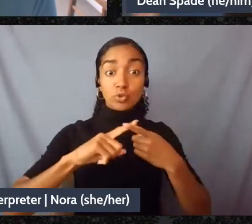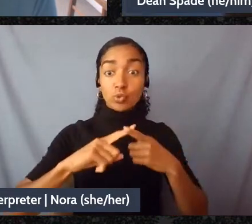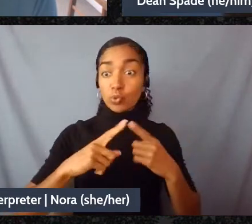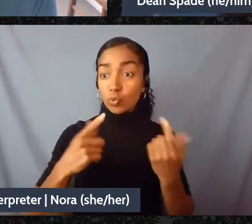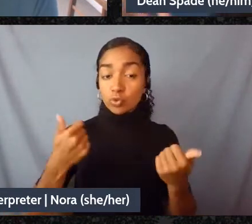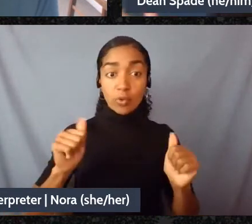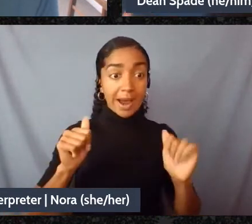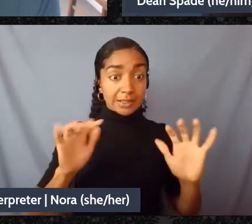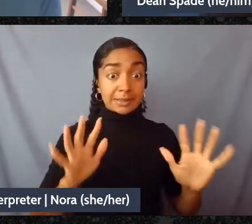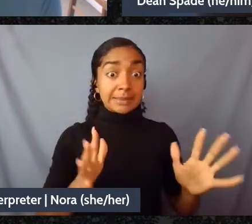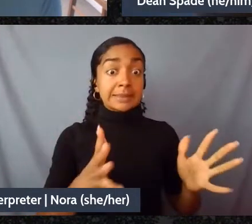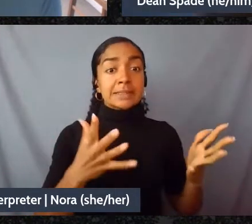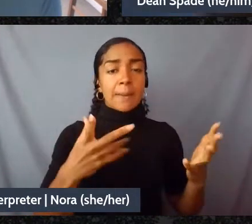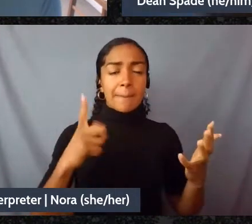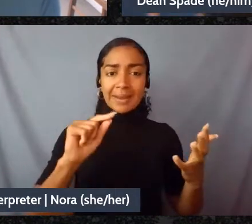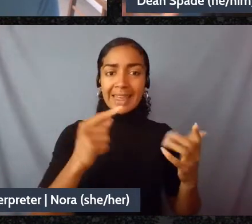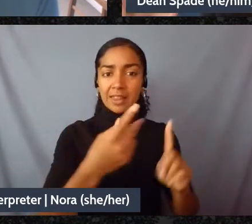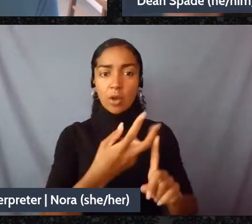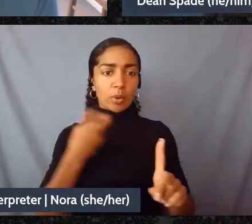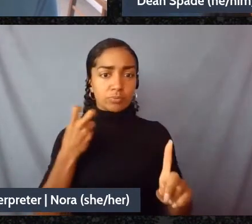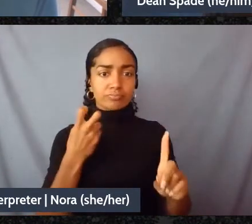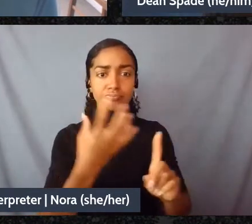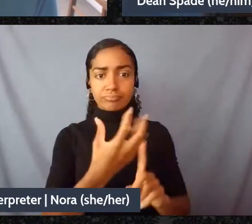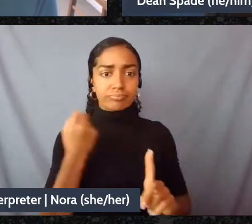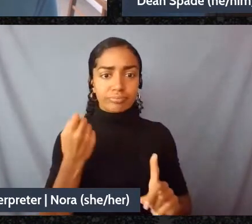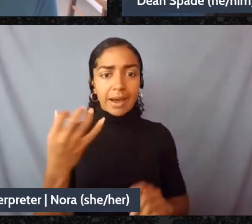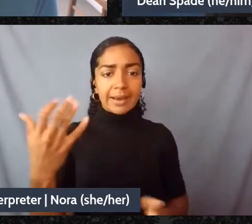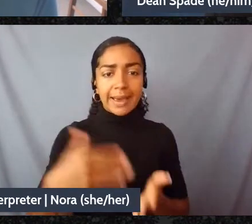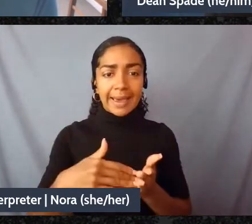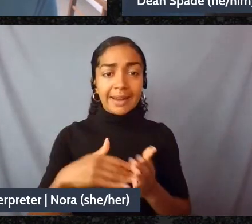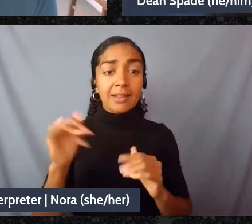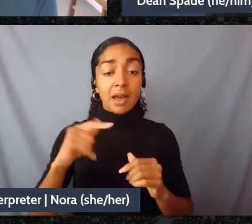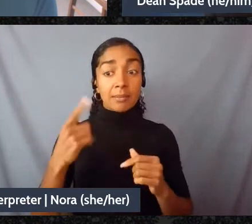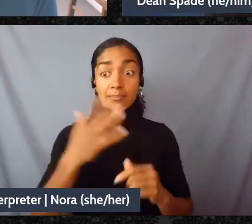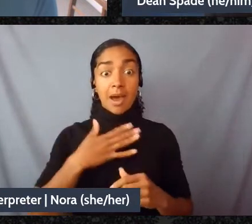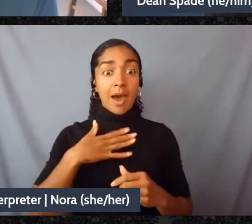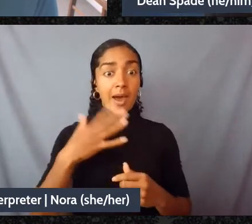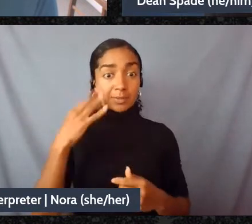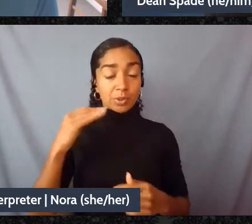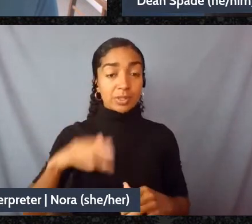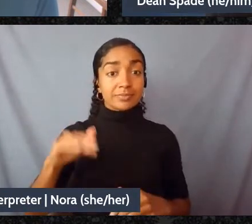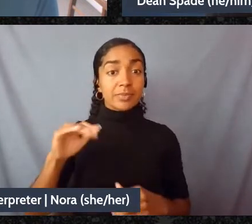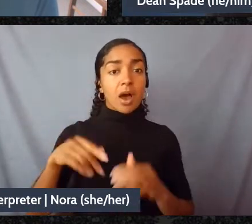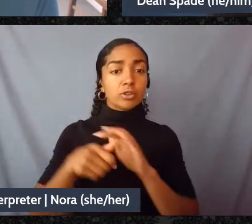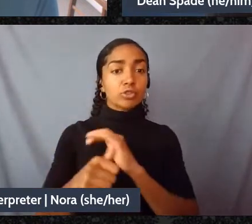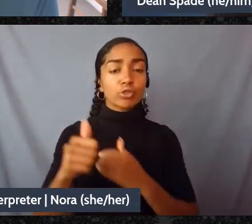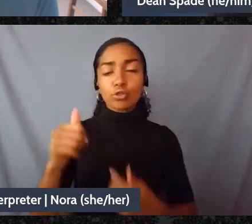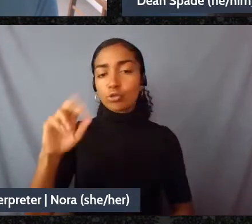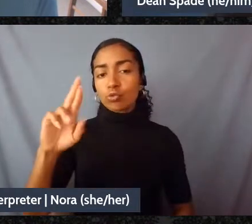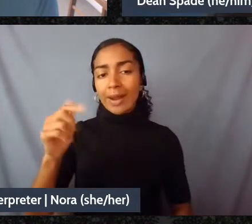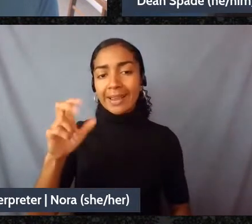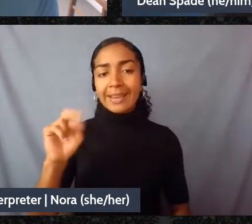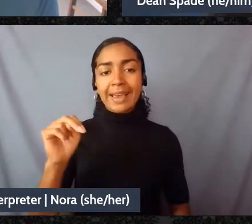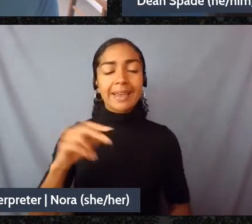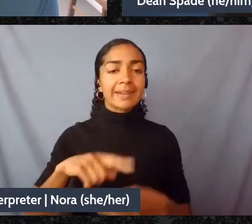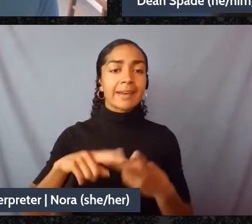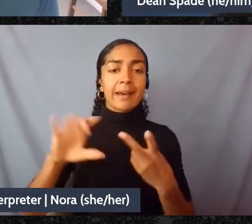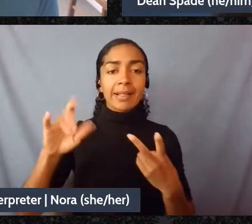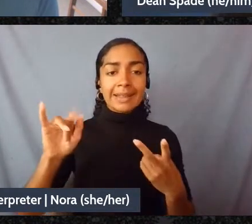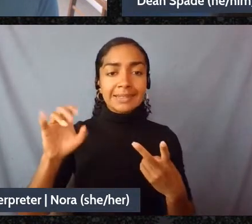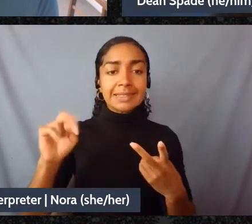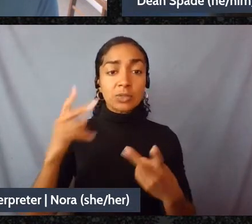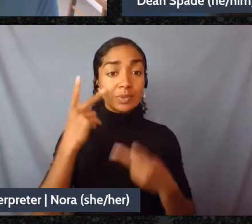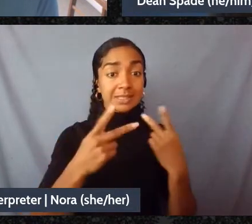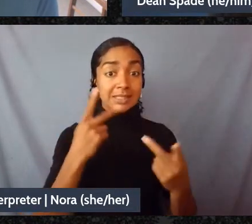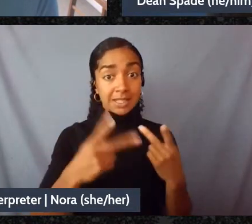the under Reagan and Clinton etc the shrinking of poor relief in the U.S. and the privatizing of disaster relief